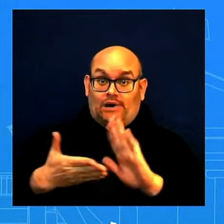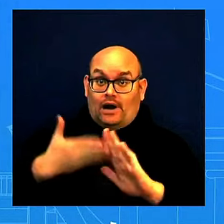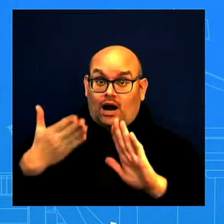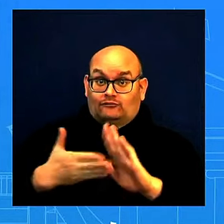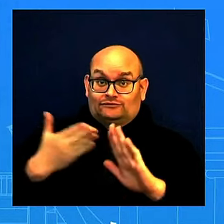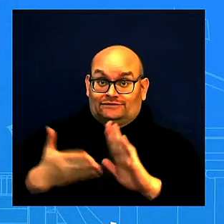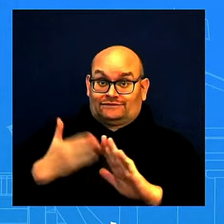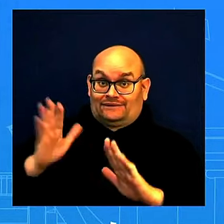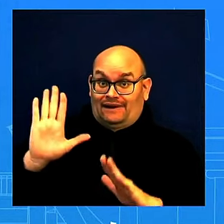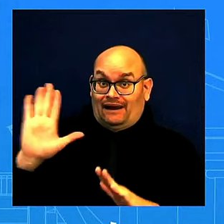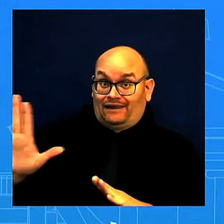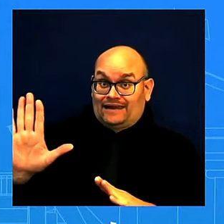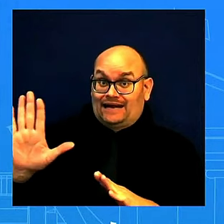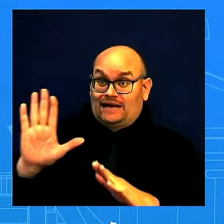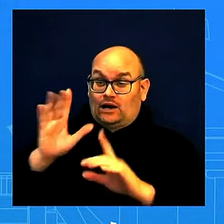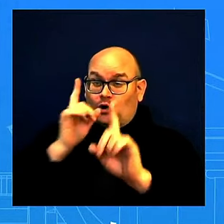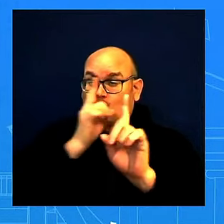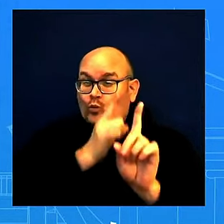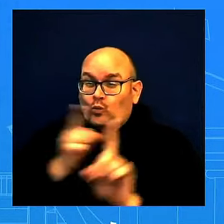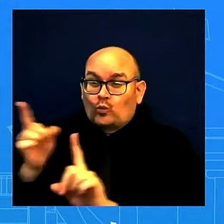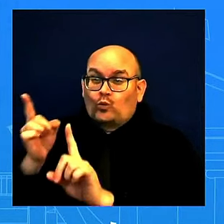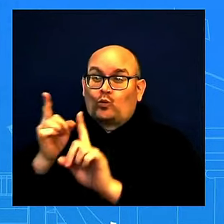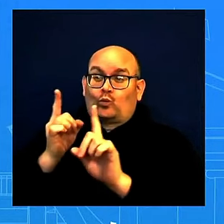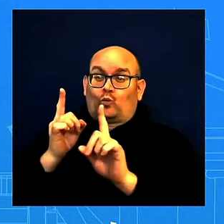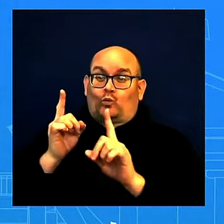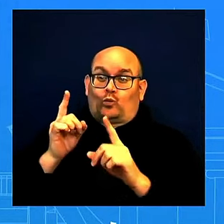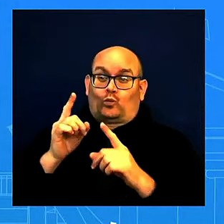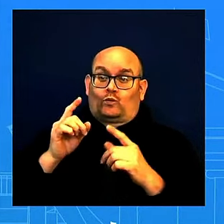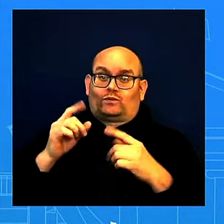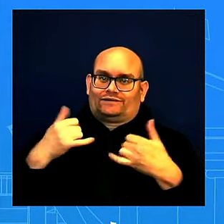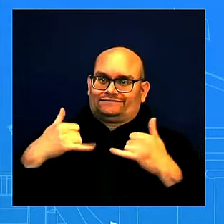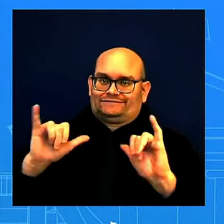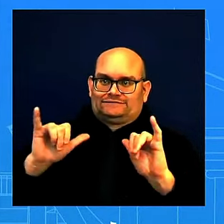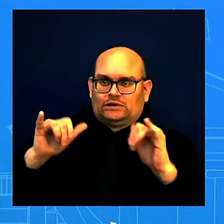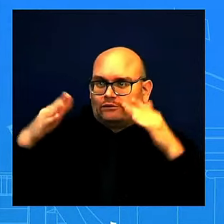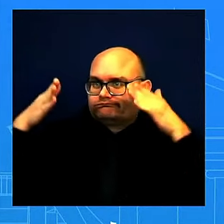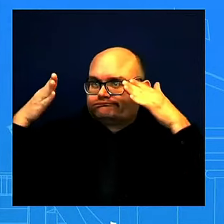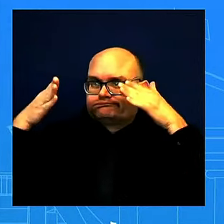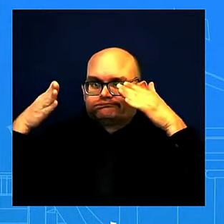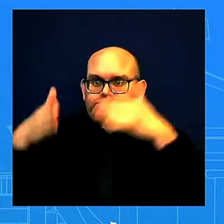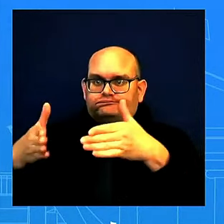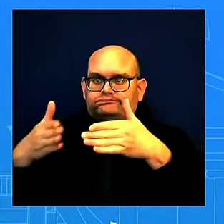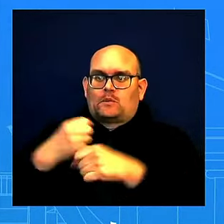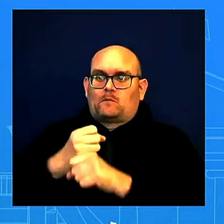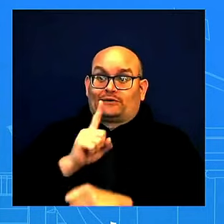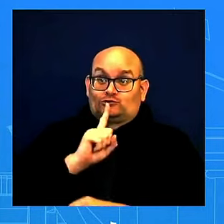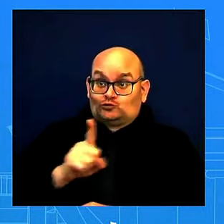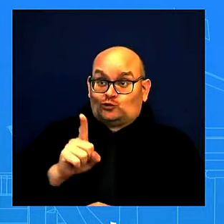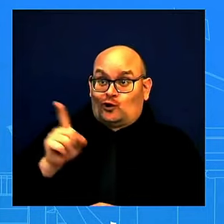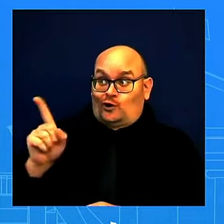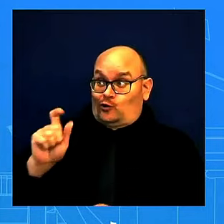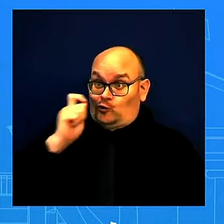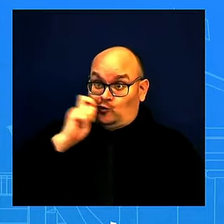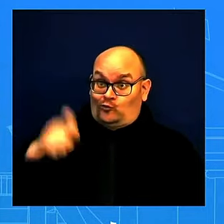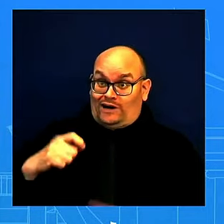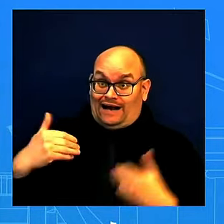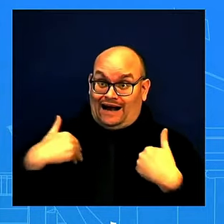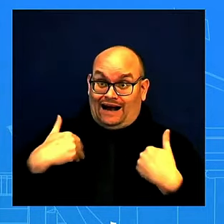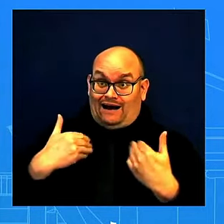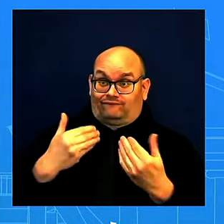to stay focused. We are going to continue to stay focused on making sure they have what they need to defend themselves against Russia's aggression. Okay.